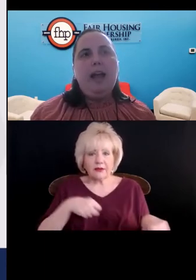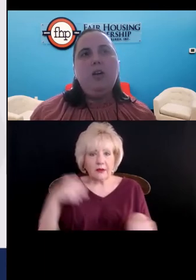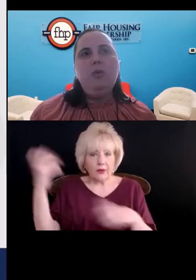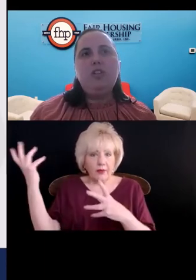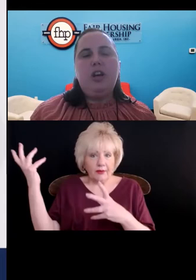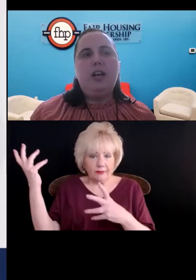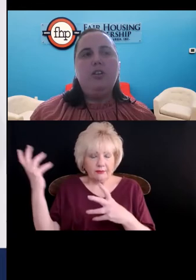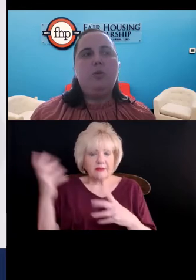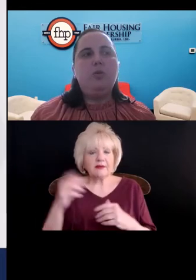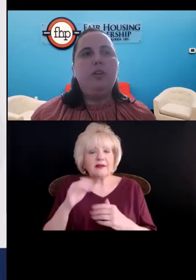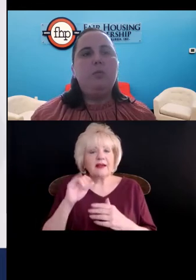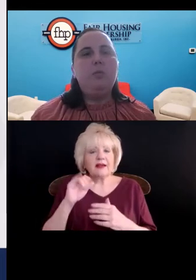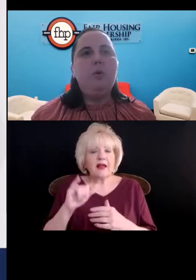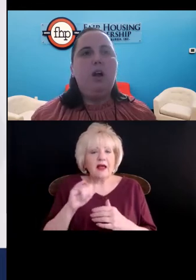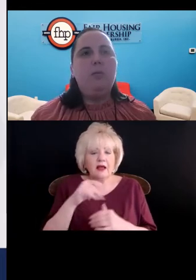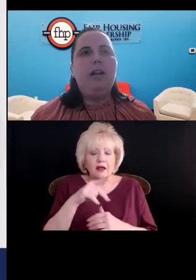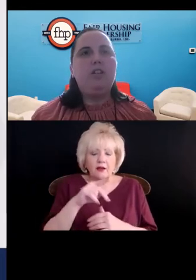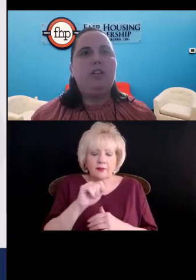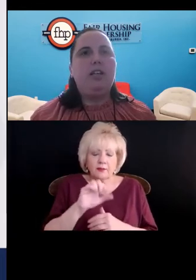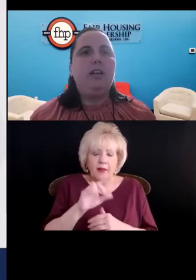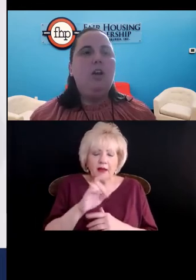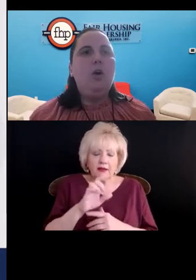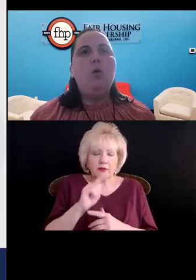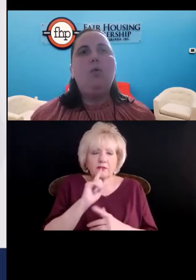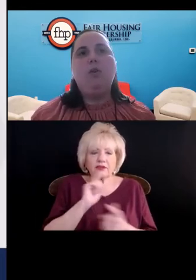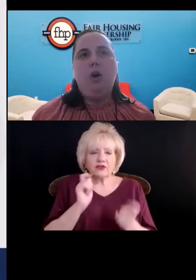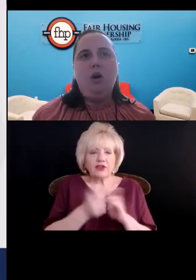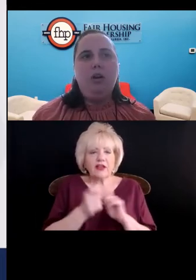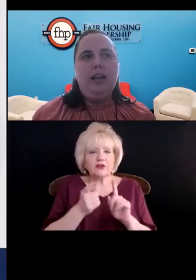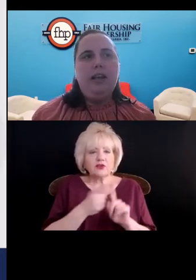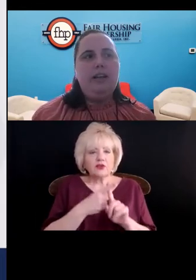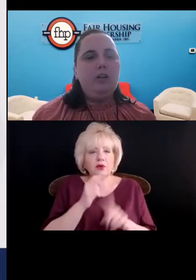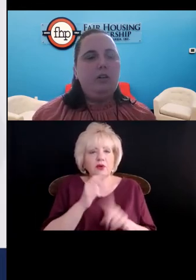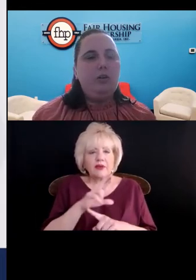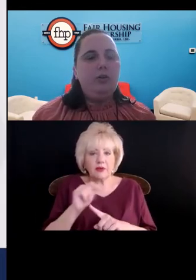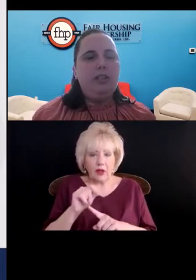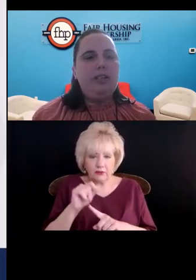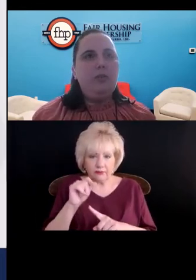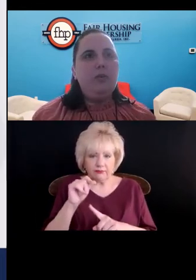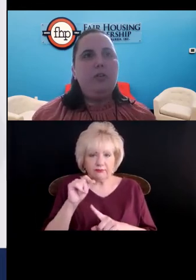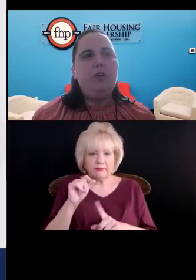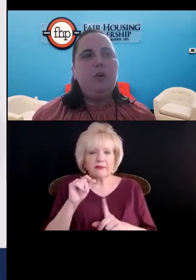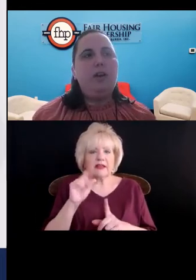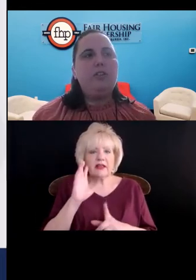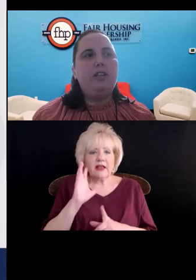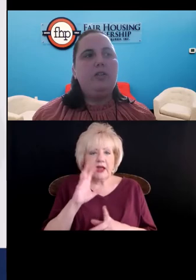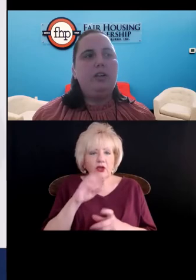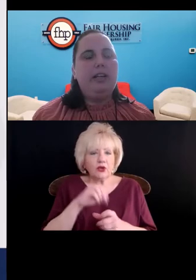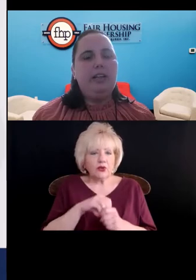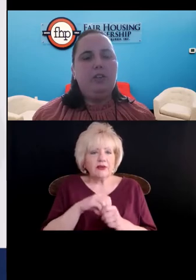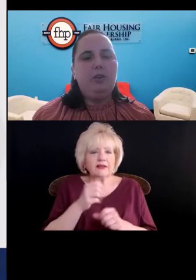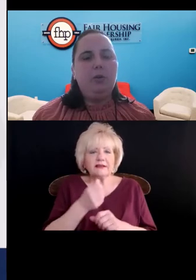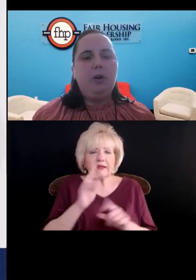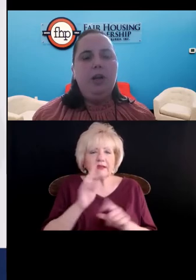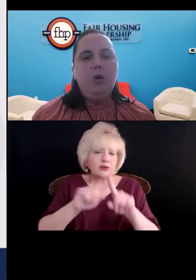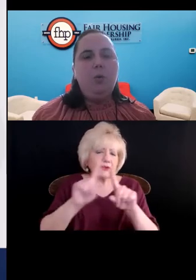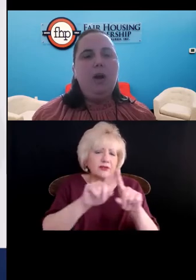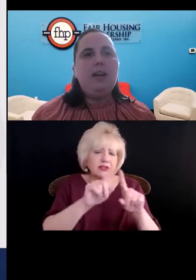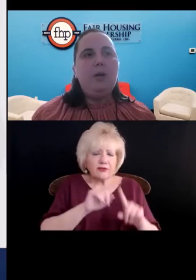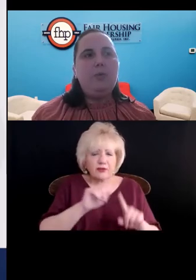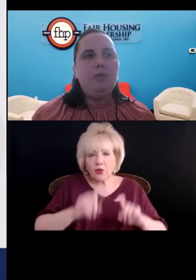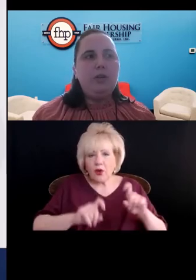The packet was changed to a reasonable accommodation overall. It includes several different questions related to